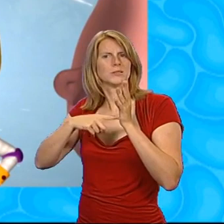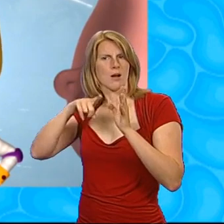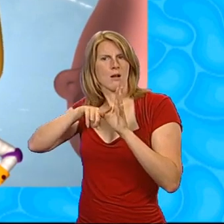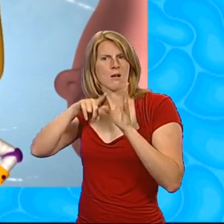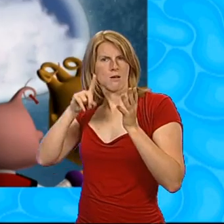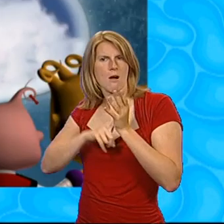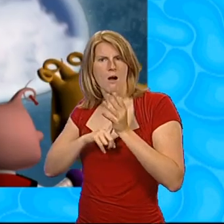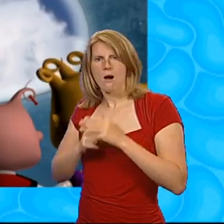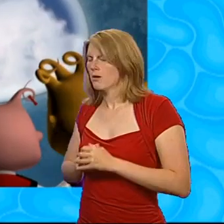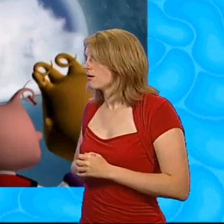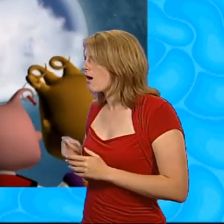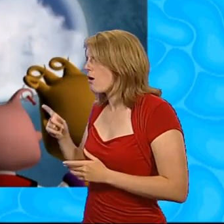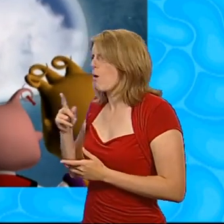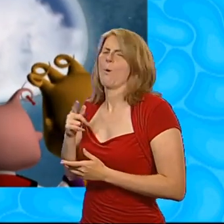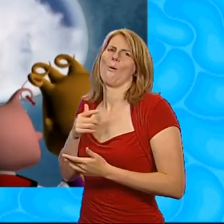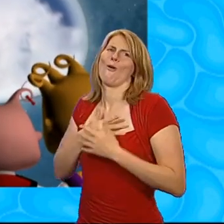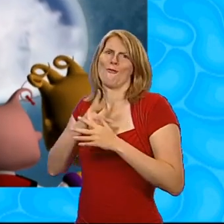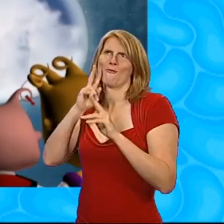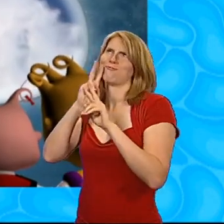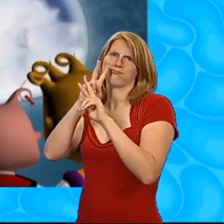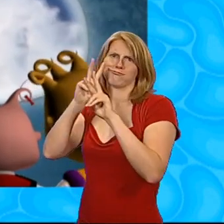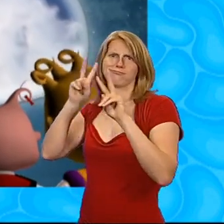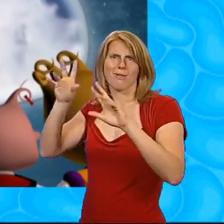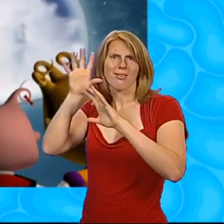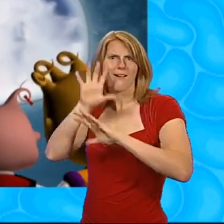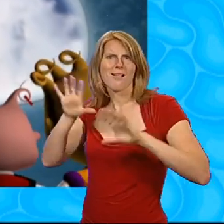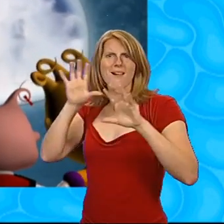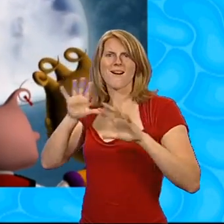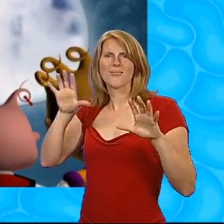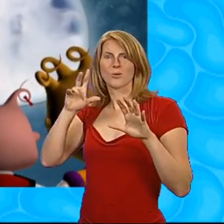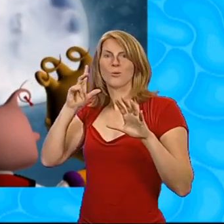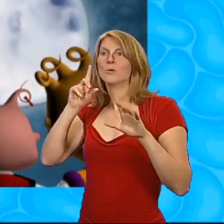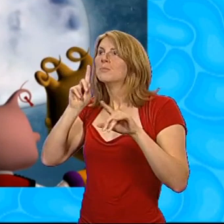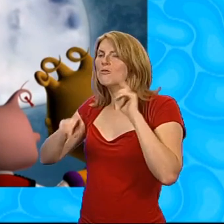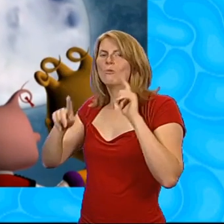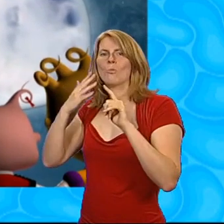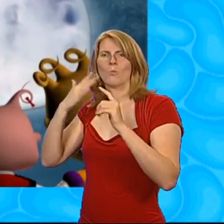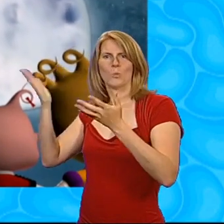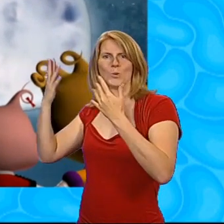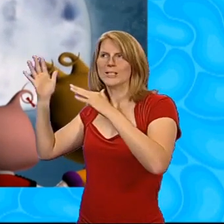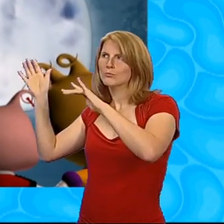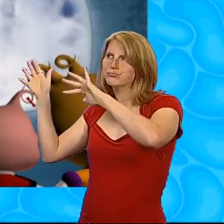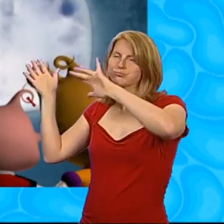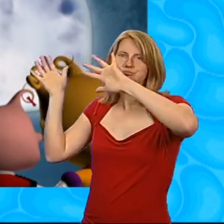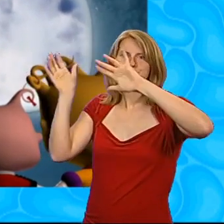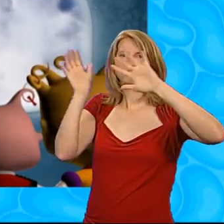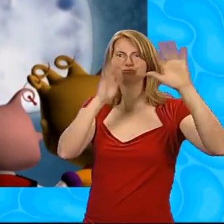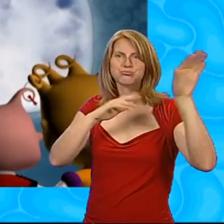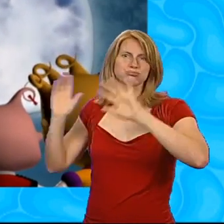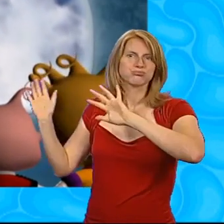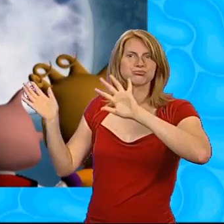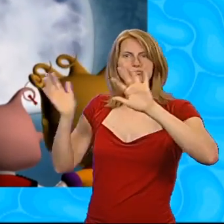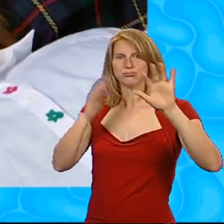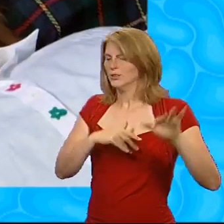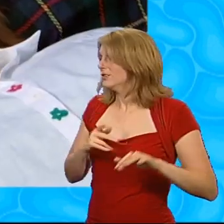clouds. Especially when the wind is blowing them across the sky. Yes, and they look so fluffy to the touch,